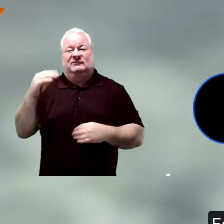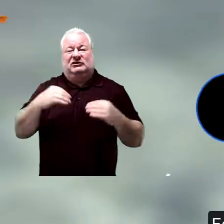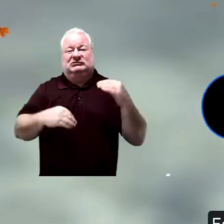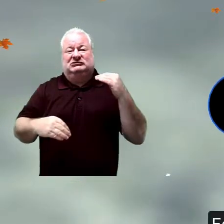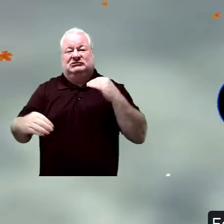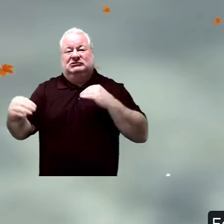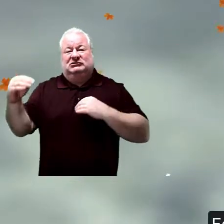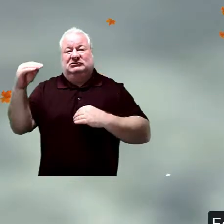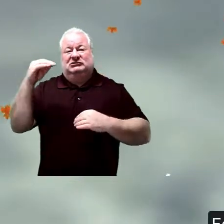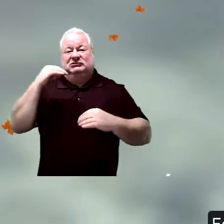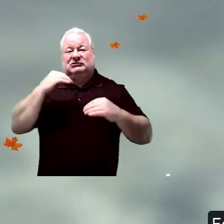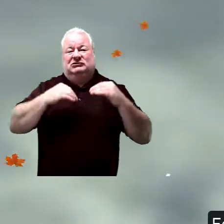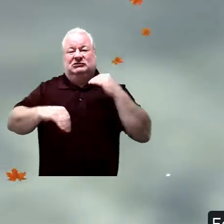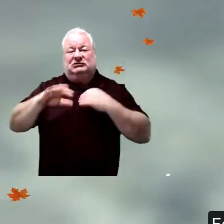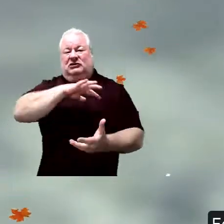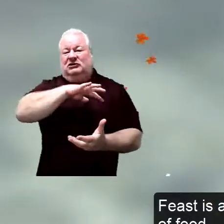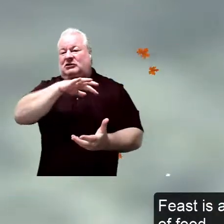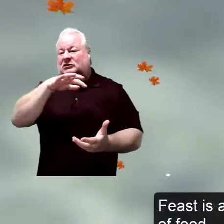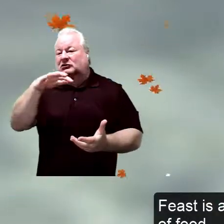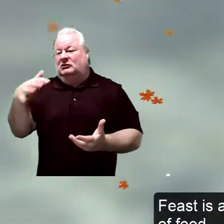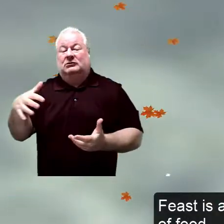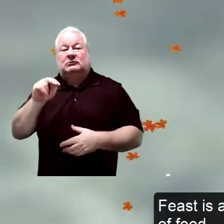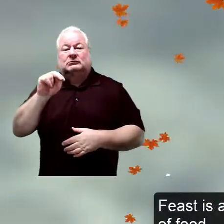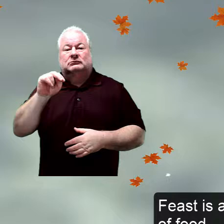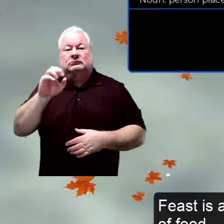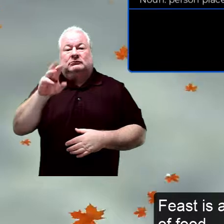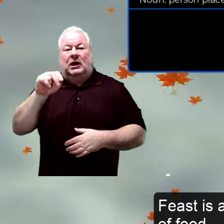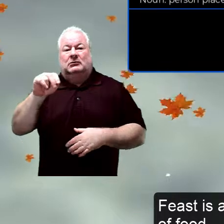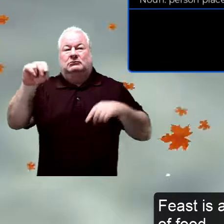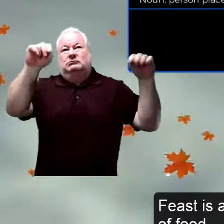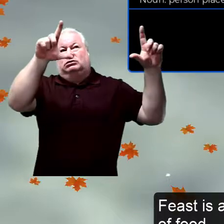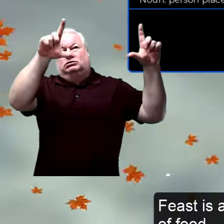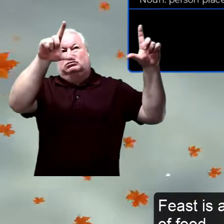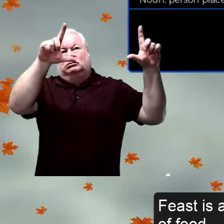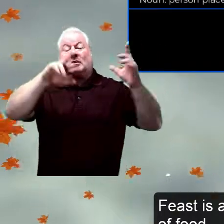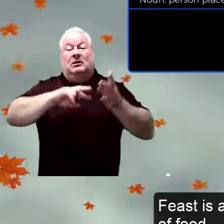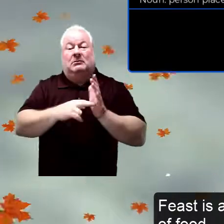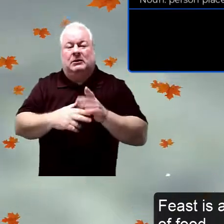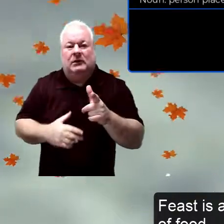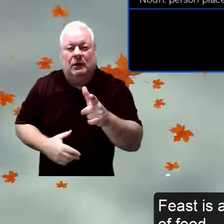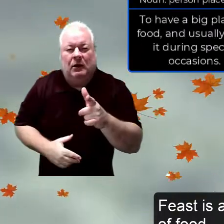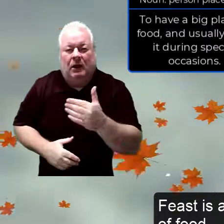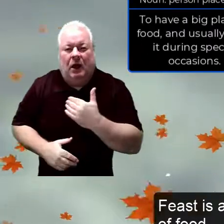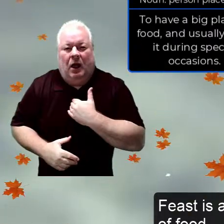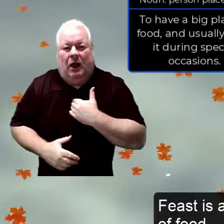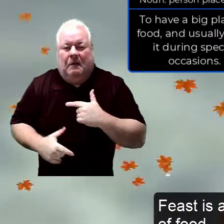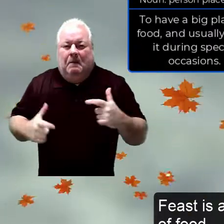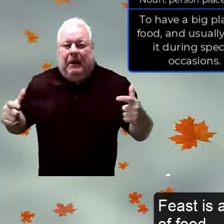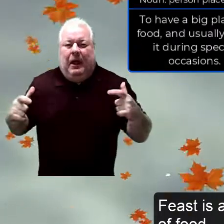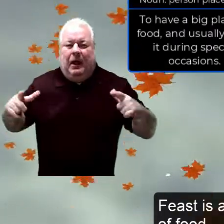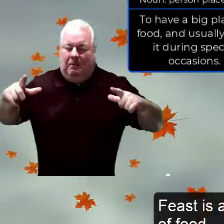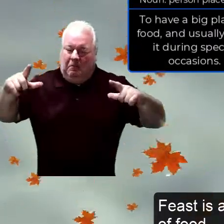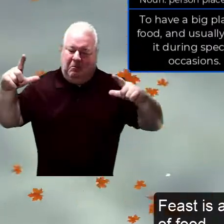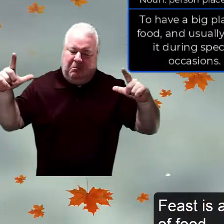Feast is the word of the day. Feast is a noun. And it means to have